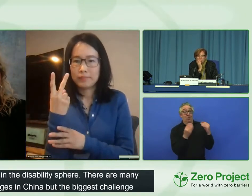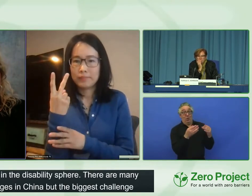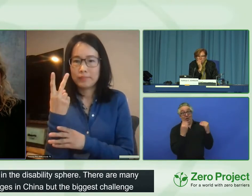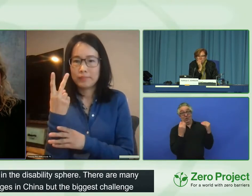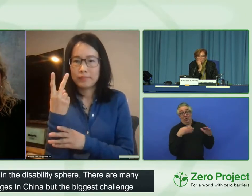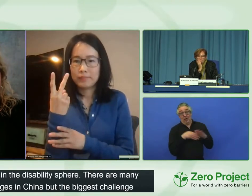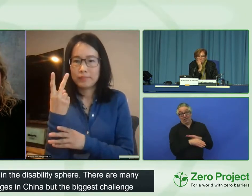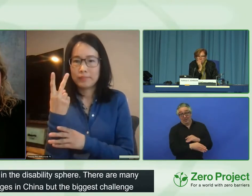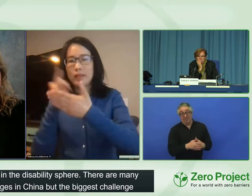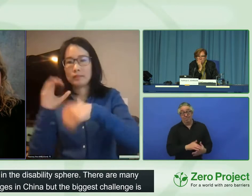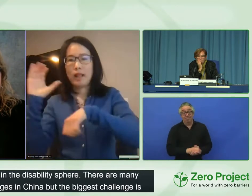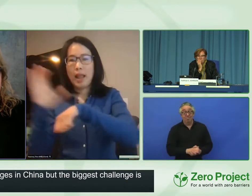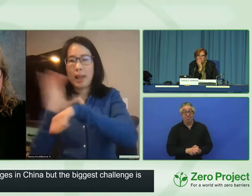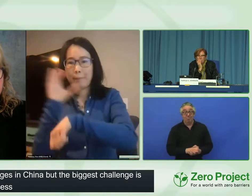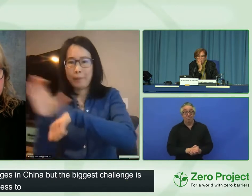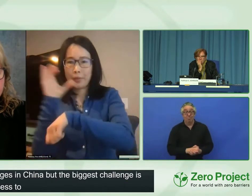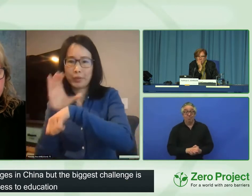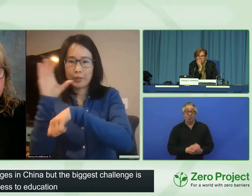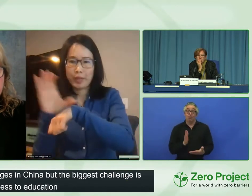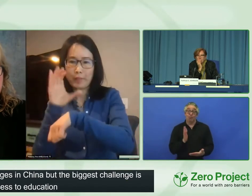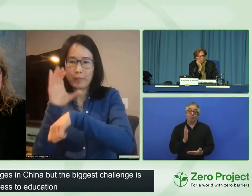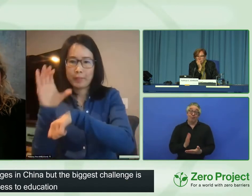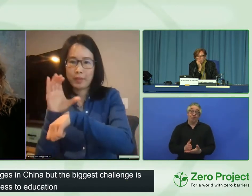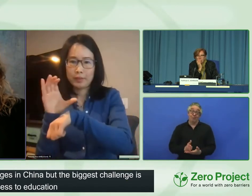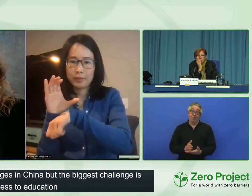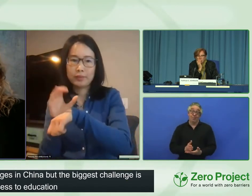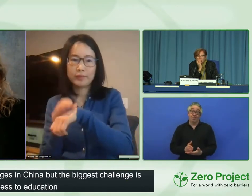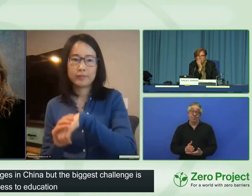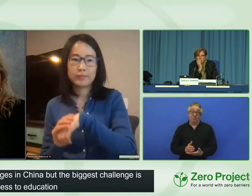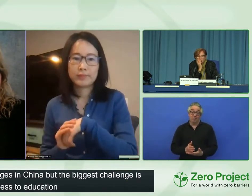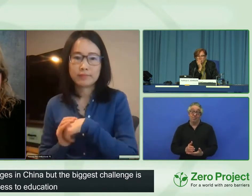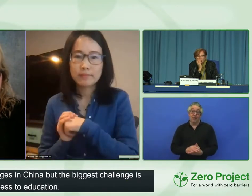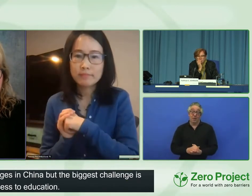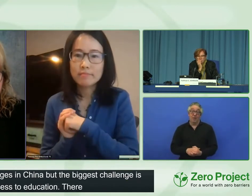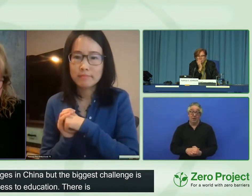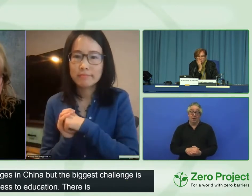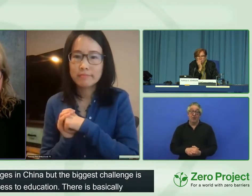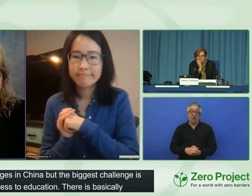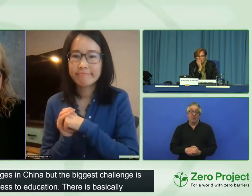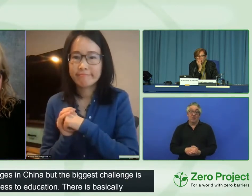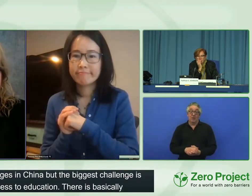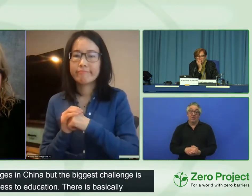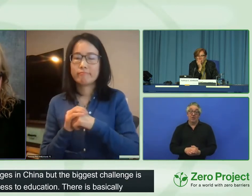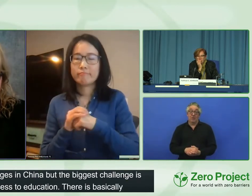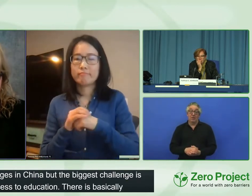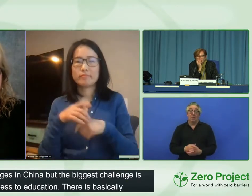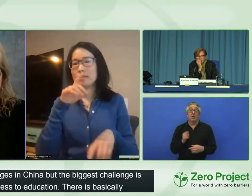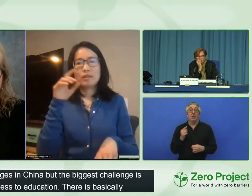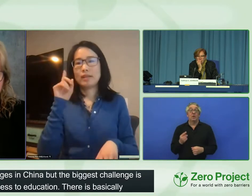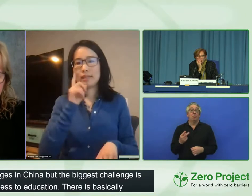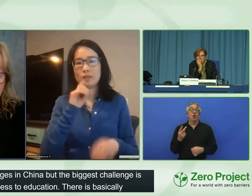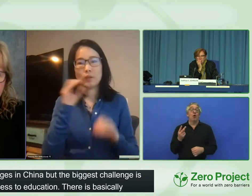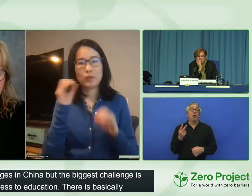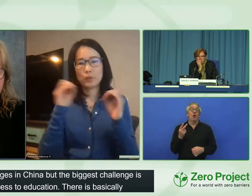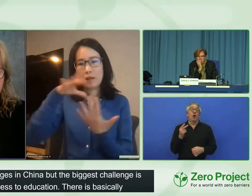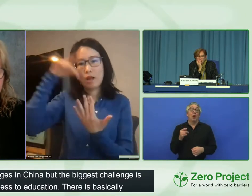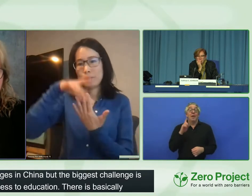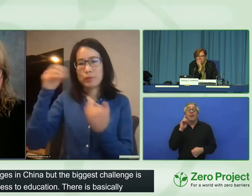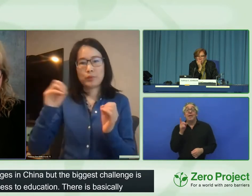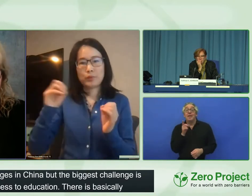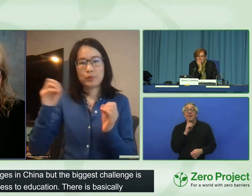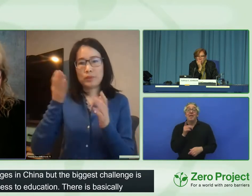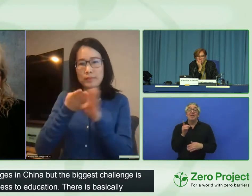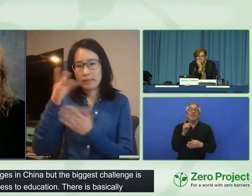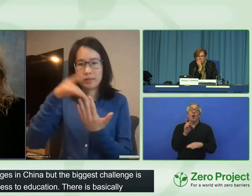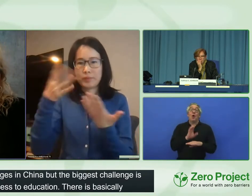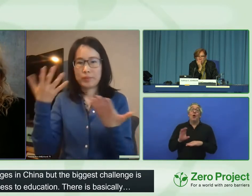There's basically there are two main majors that deaf people can have in college, either art or